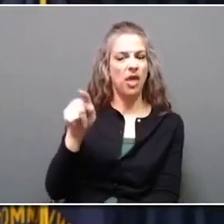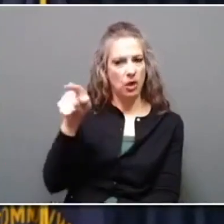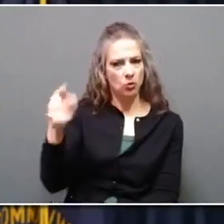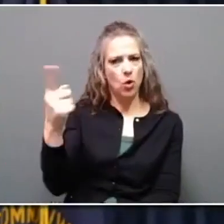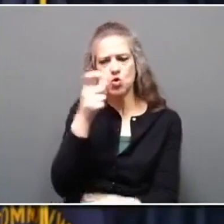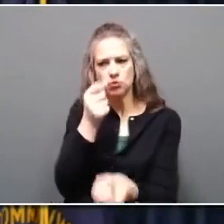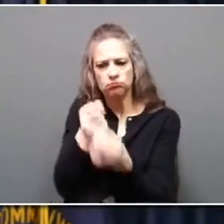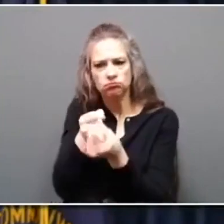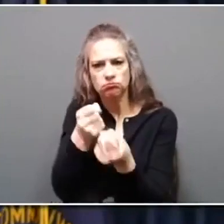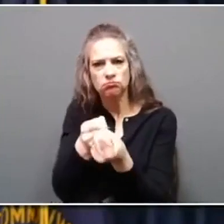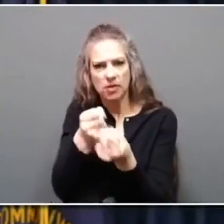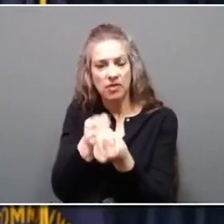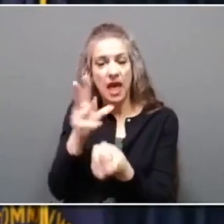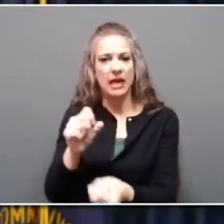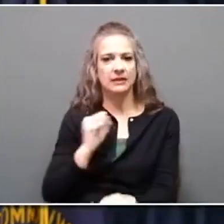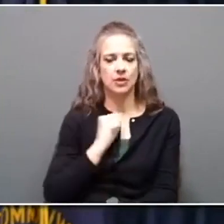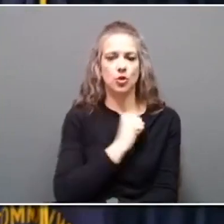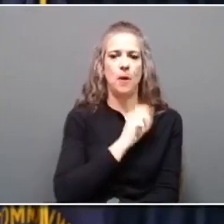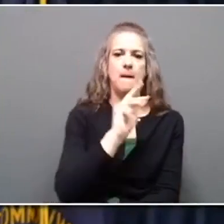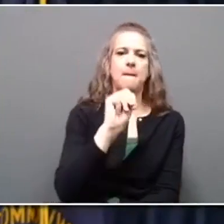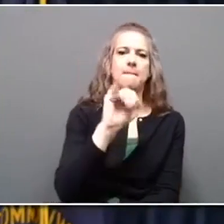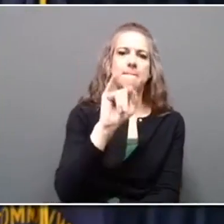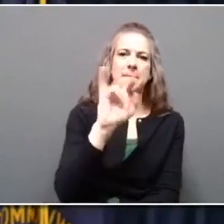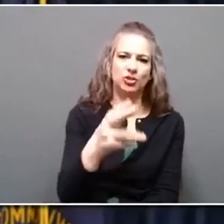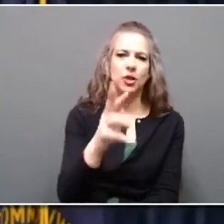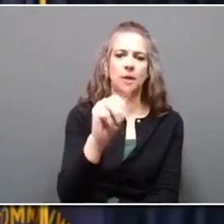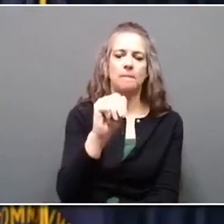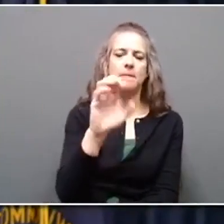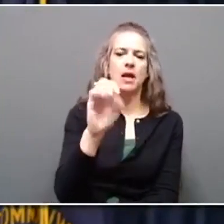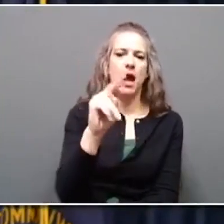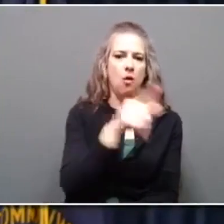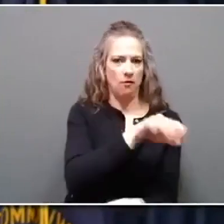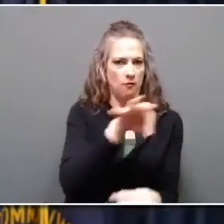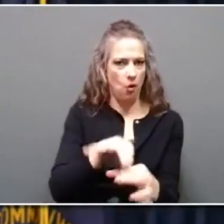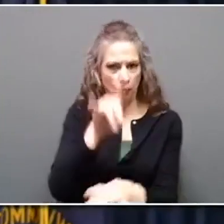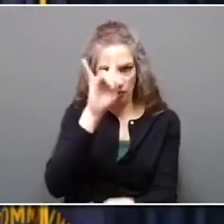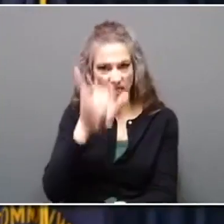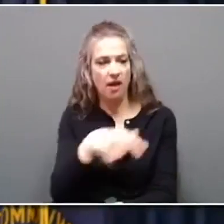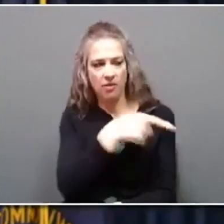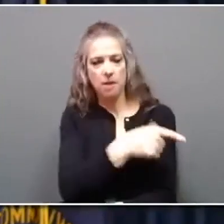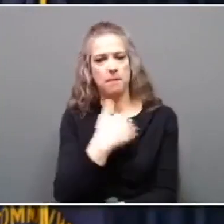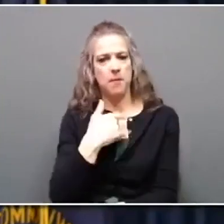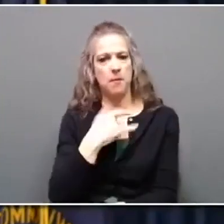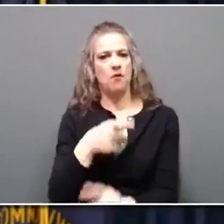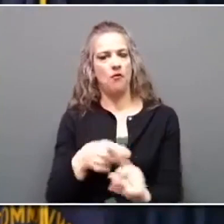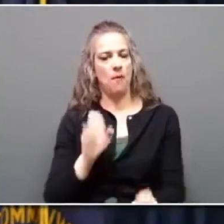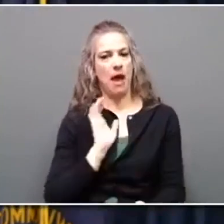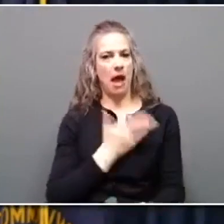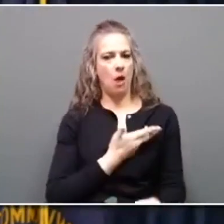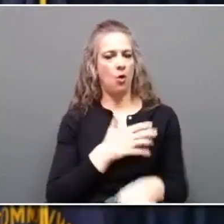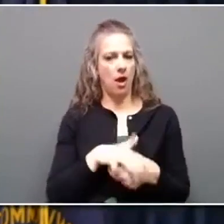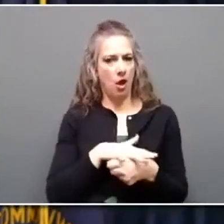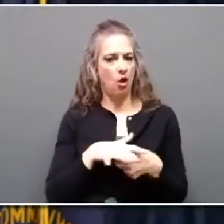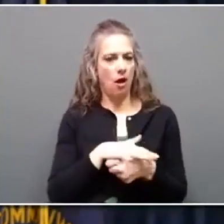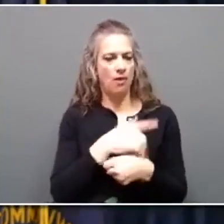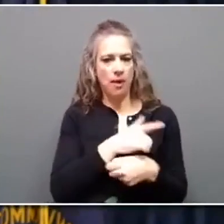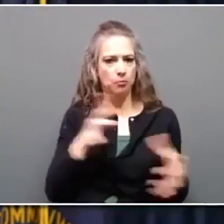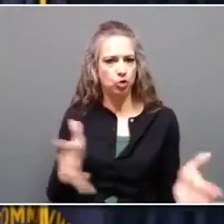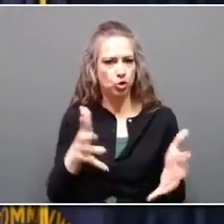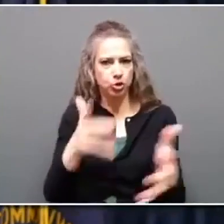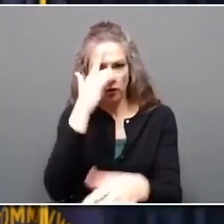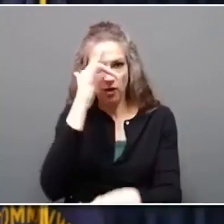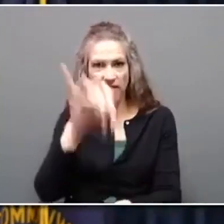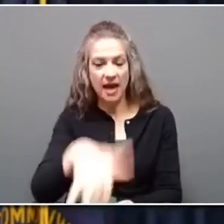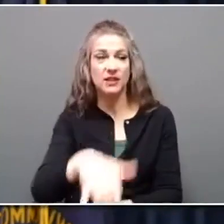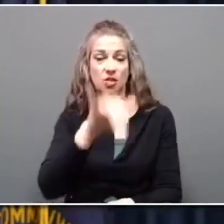Senator Mitch McConnell, who voted for it. Those were the members of our delegation that pushed for this transformational law that's doing everything